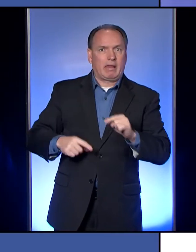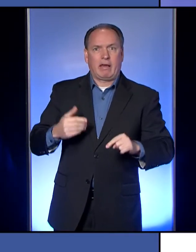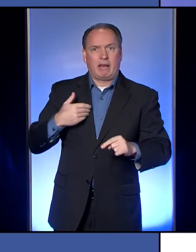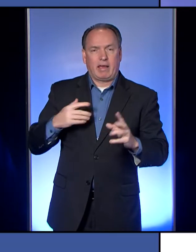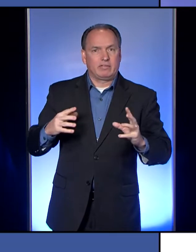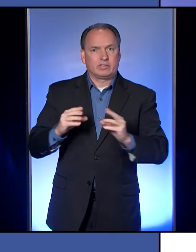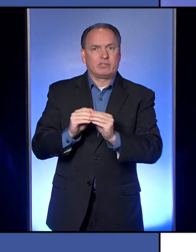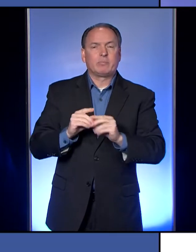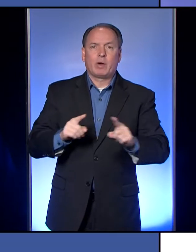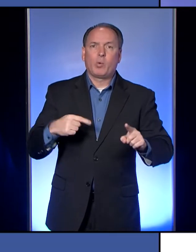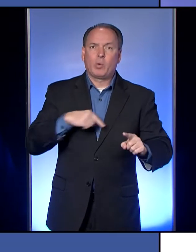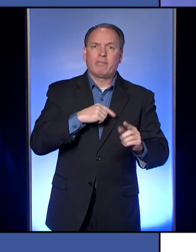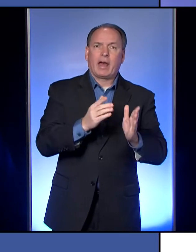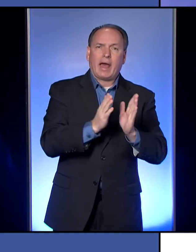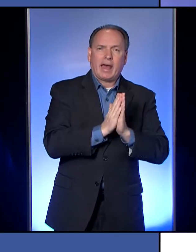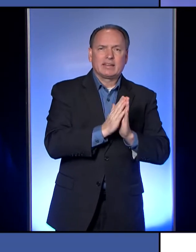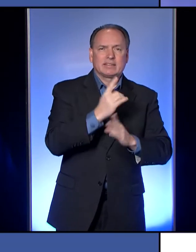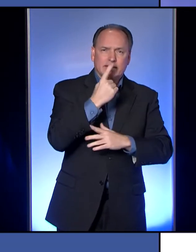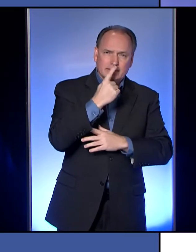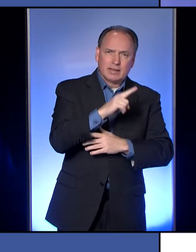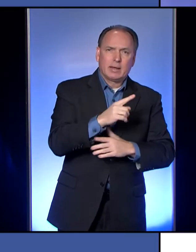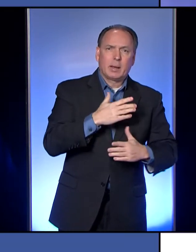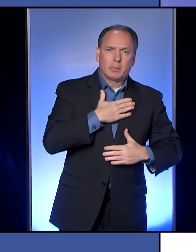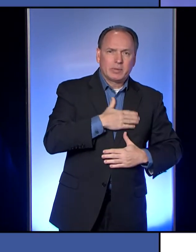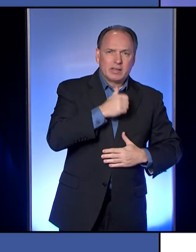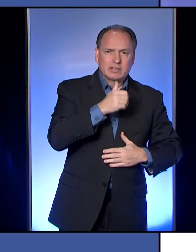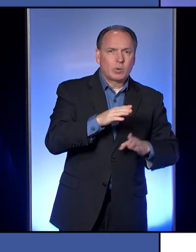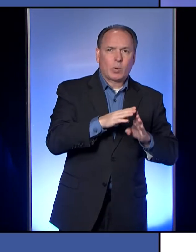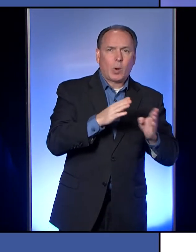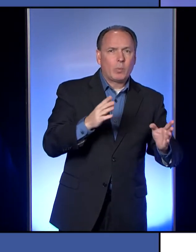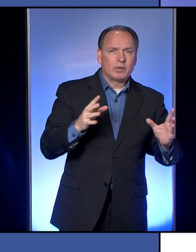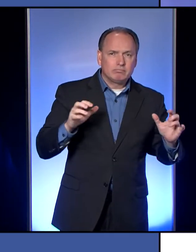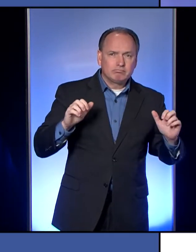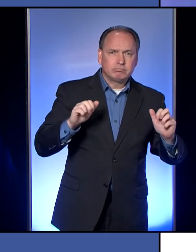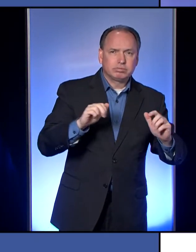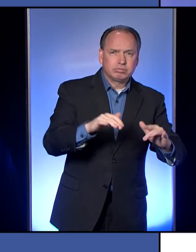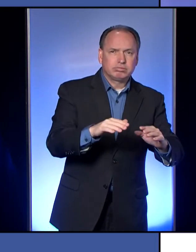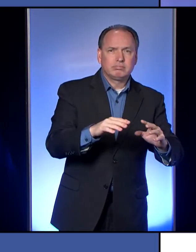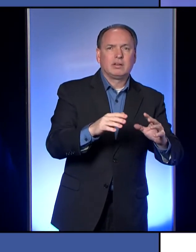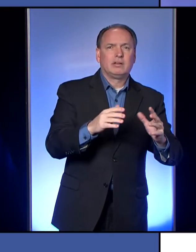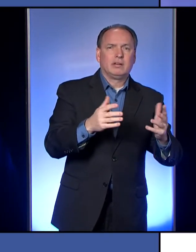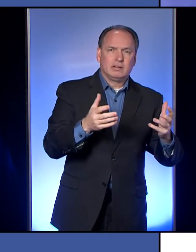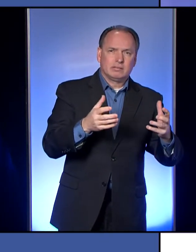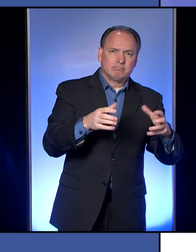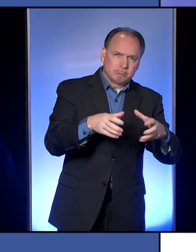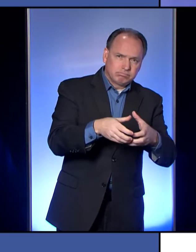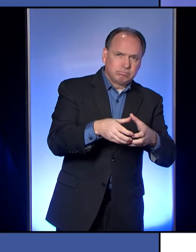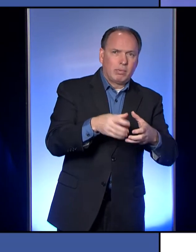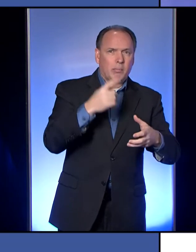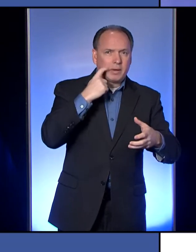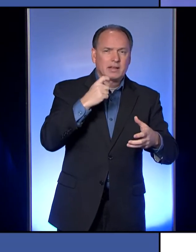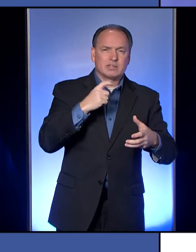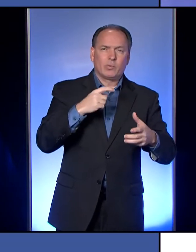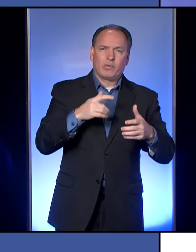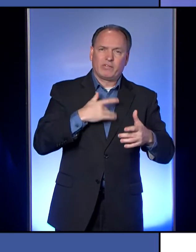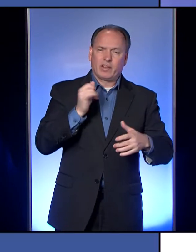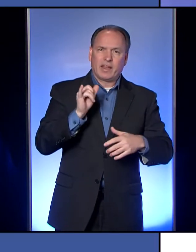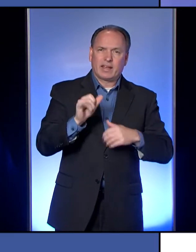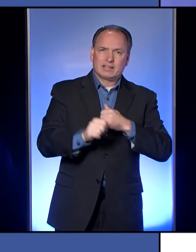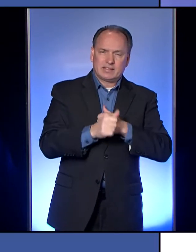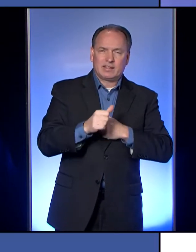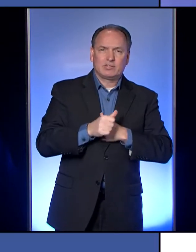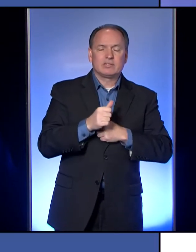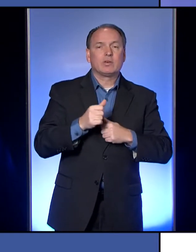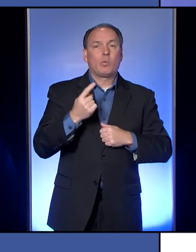asked them to not have services because we feel that it's extremely, um, dangerous. One of the things about